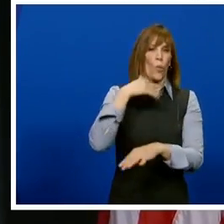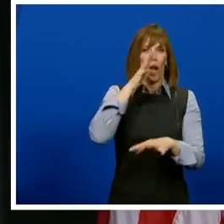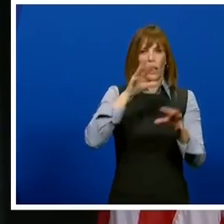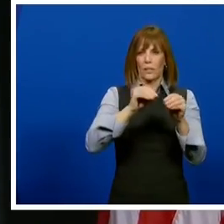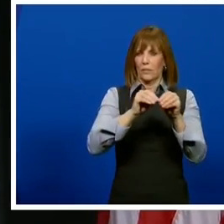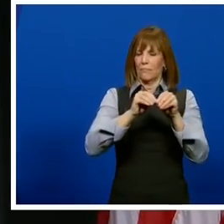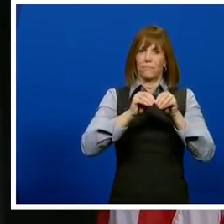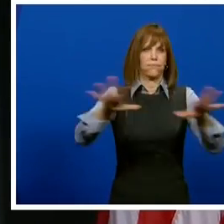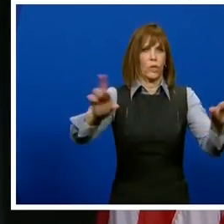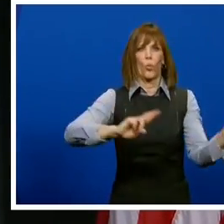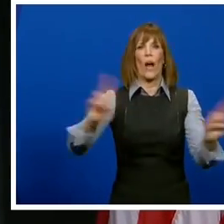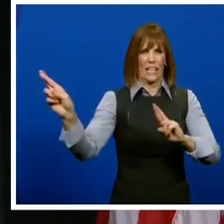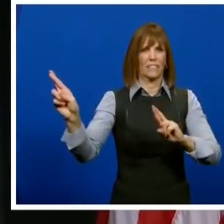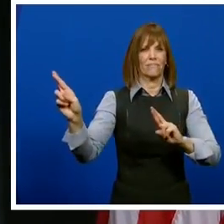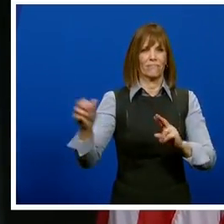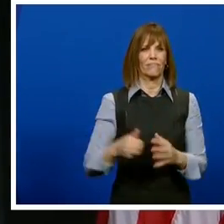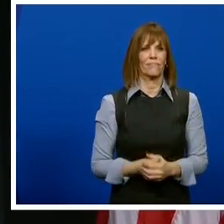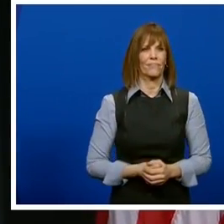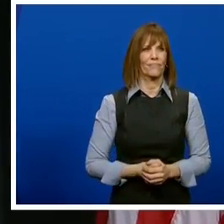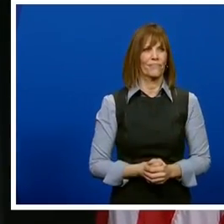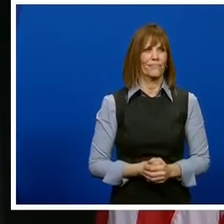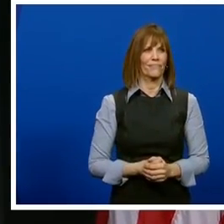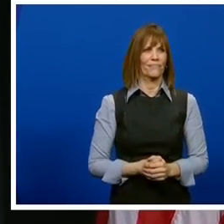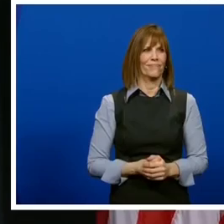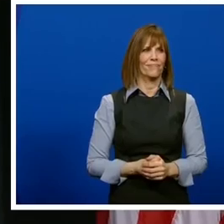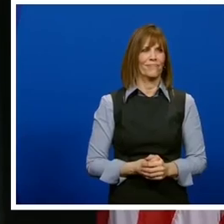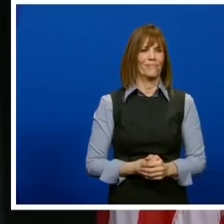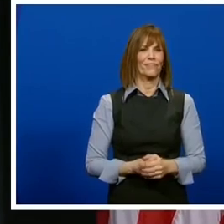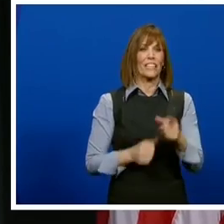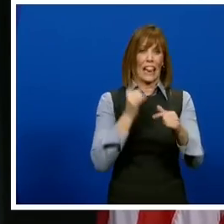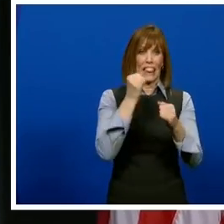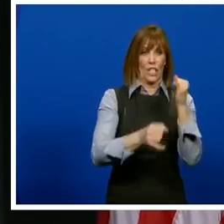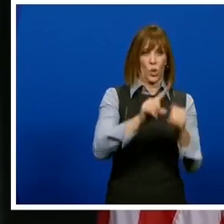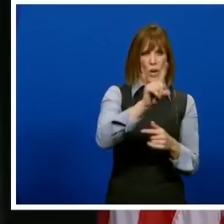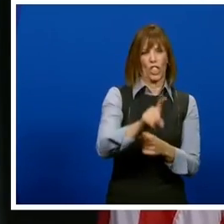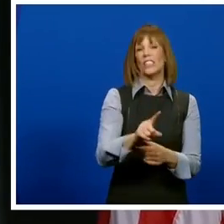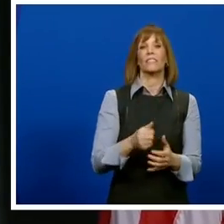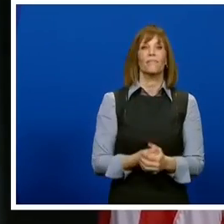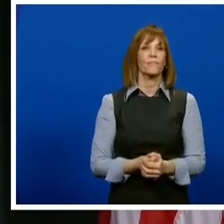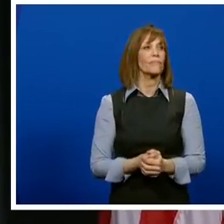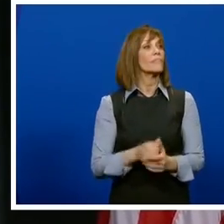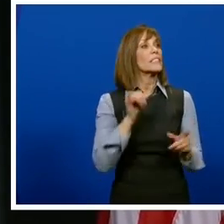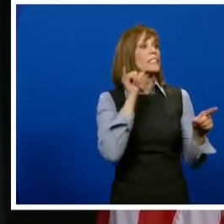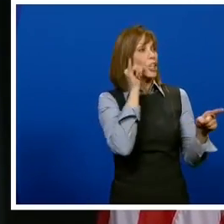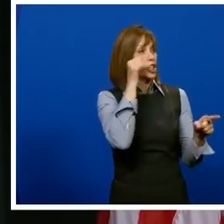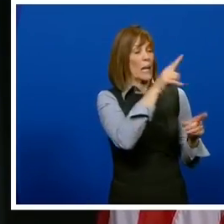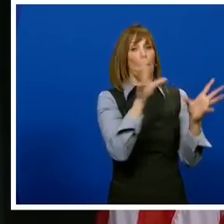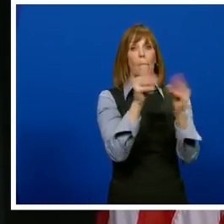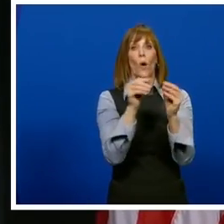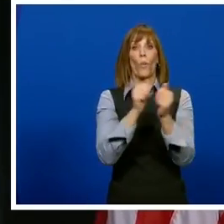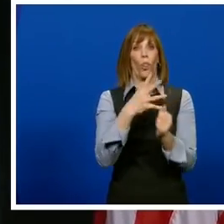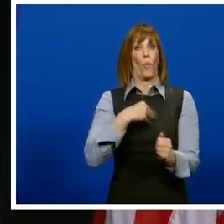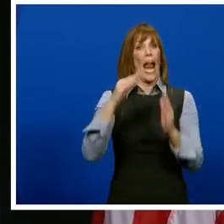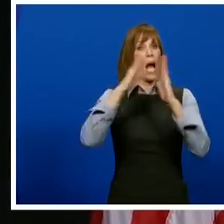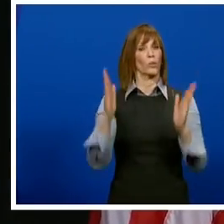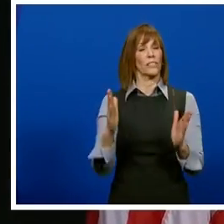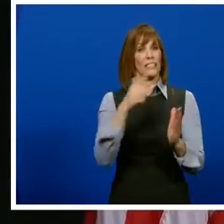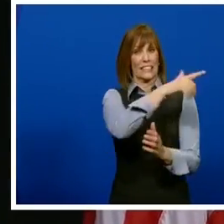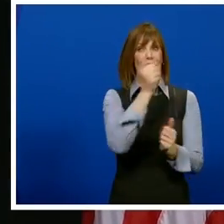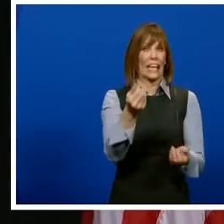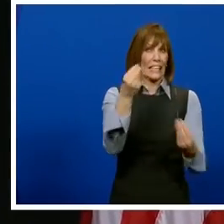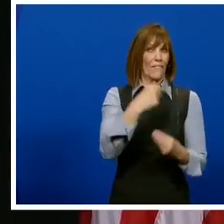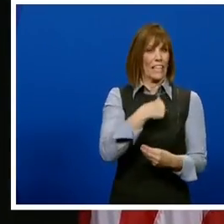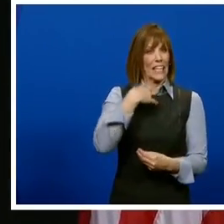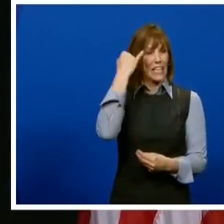to be, you know, ready to go. Governor, based on your the White House briefing yesterday, can you give people a sense of I think we